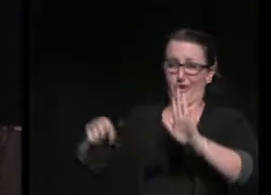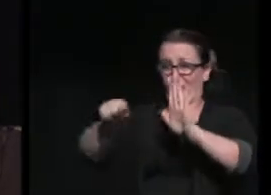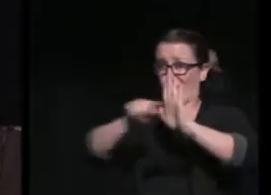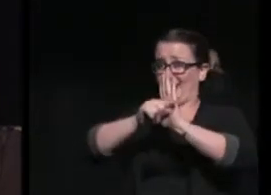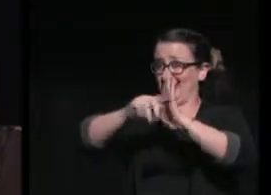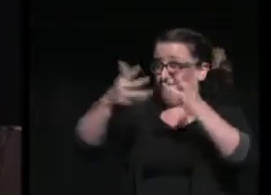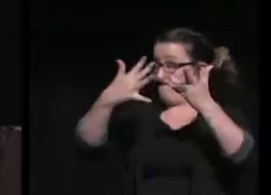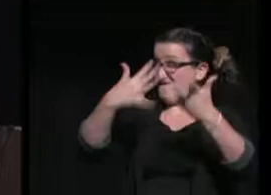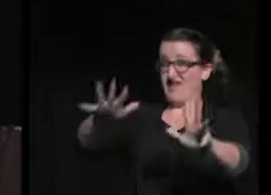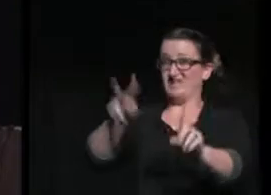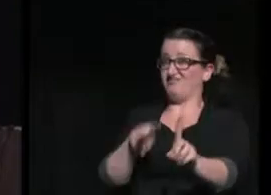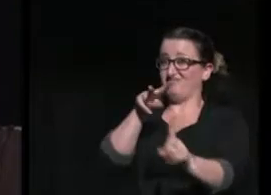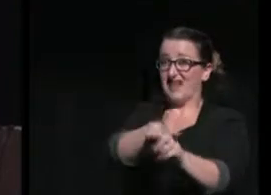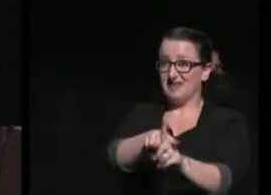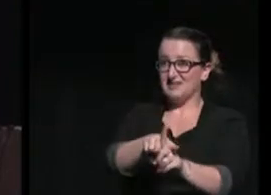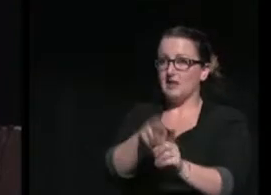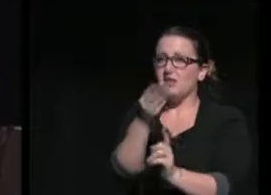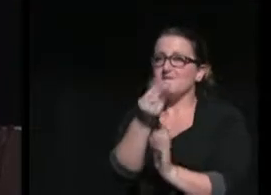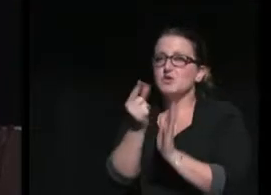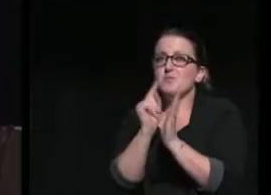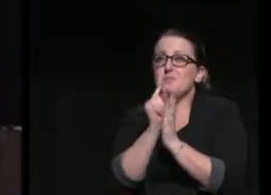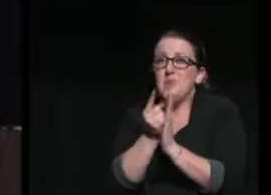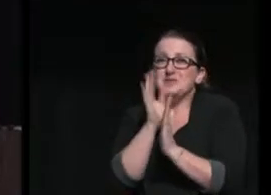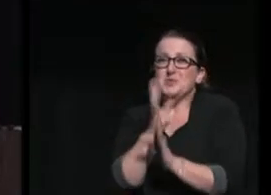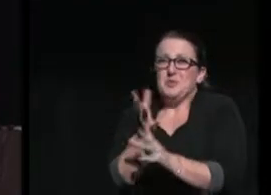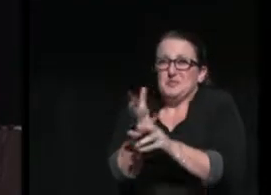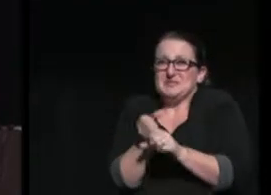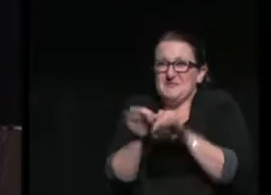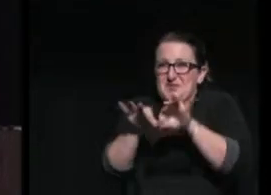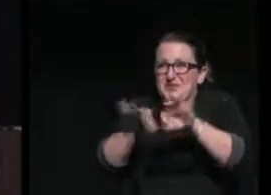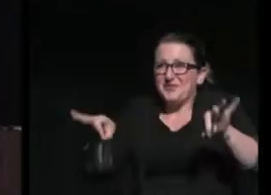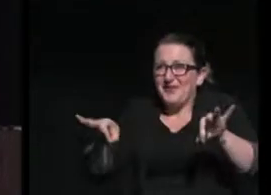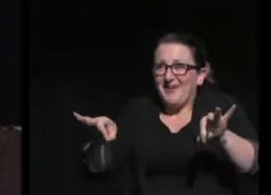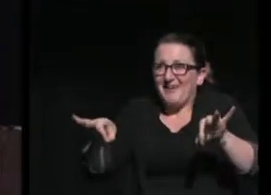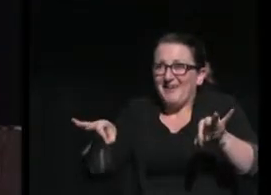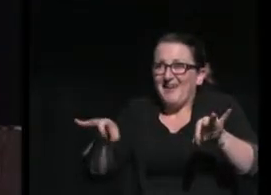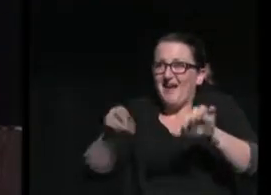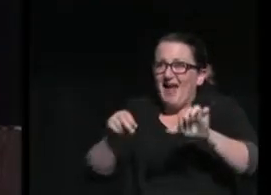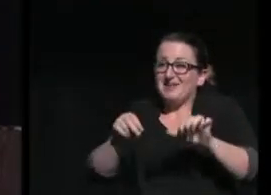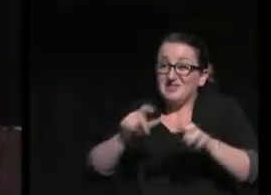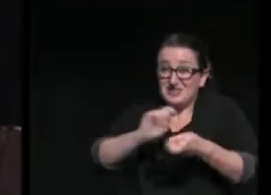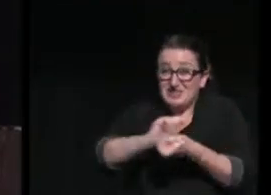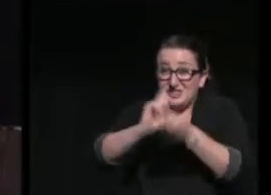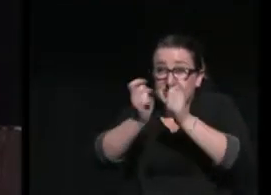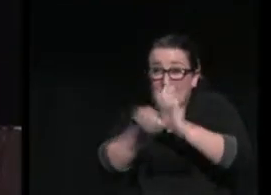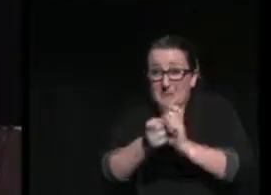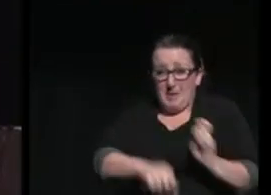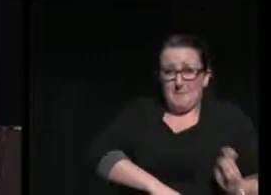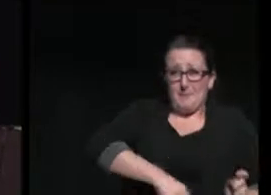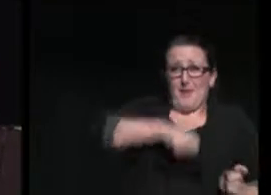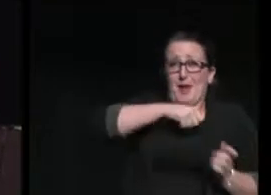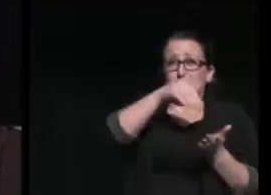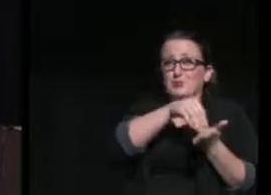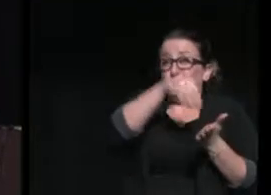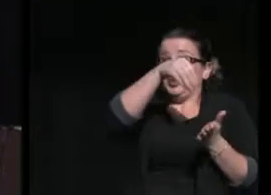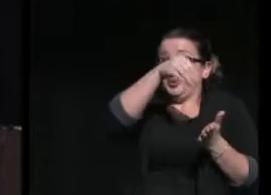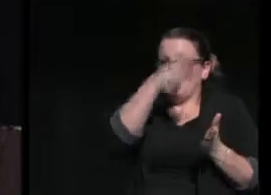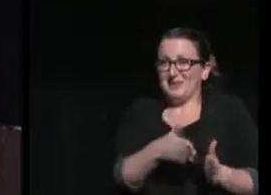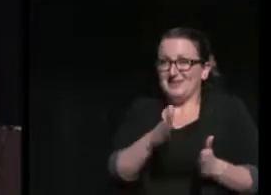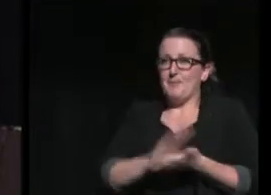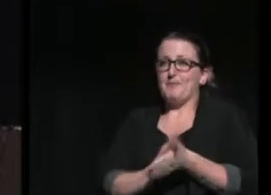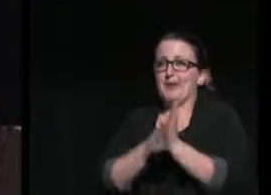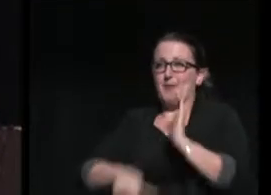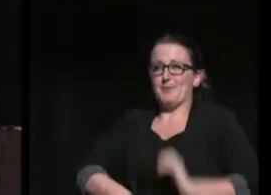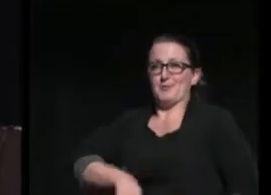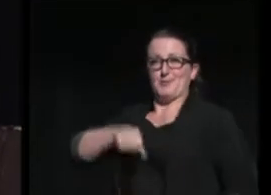In just a few moments, you will receive your degrees and go from being proud students at Stockton University to proud